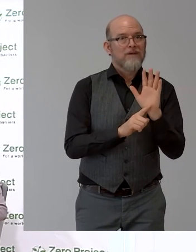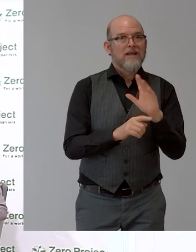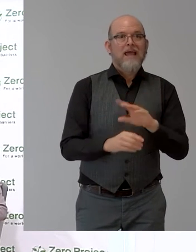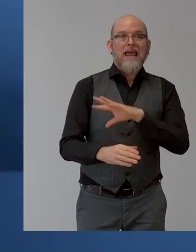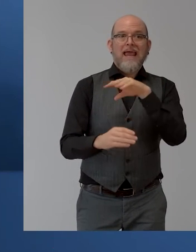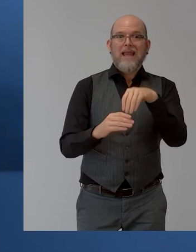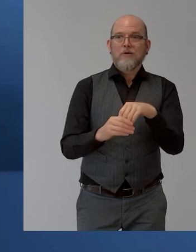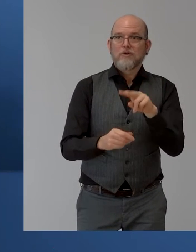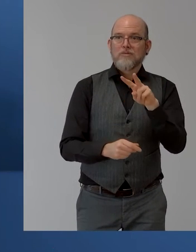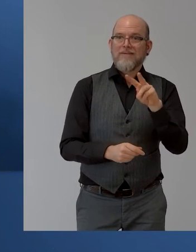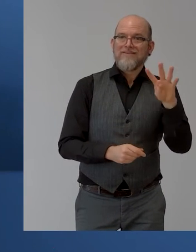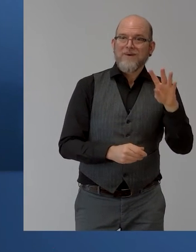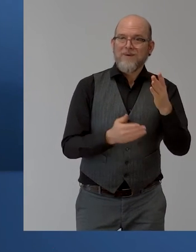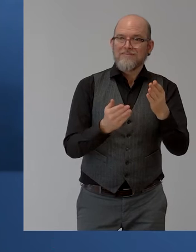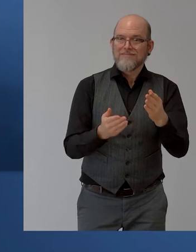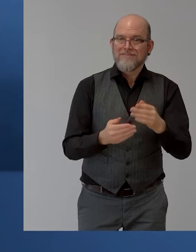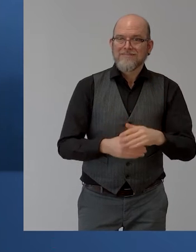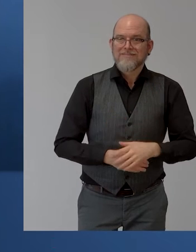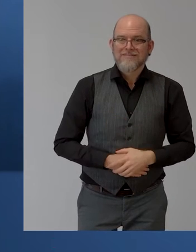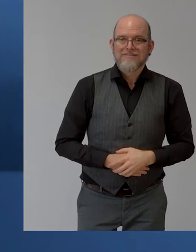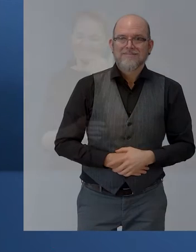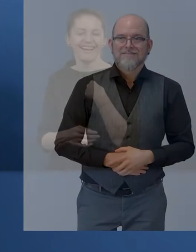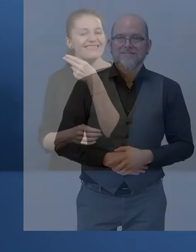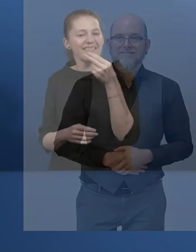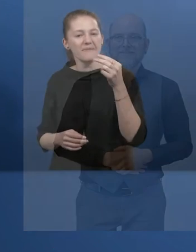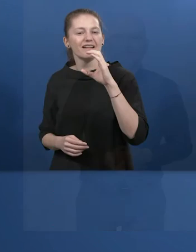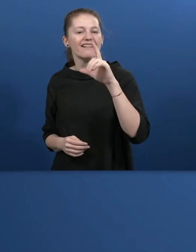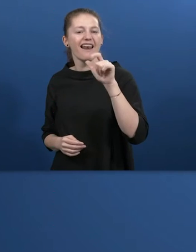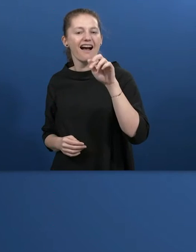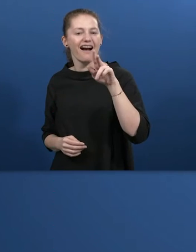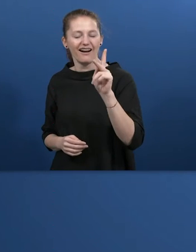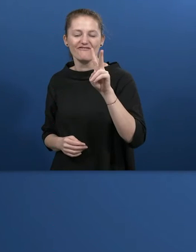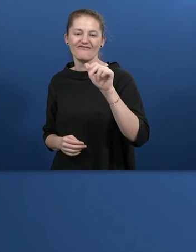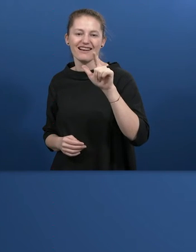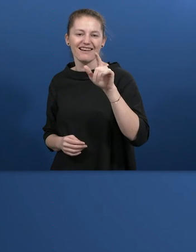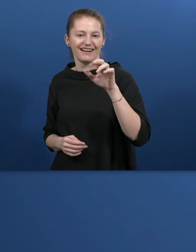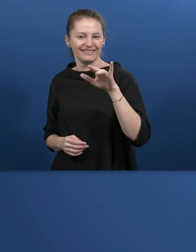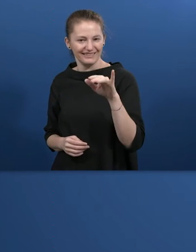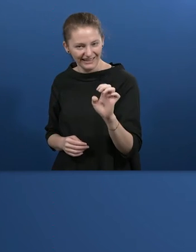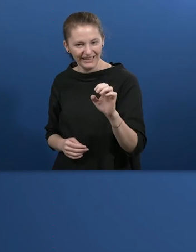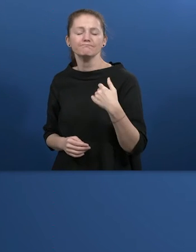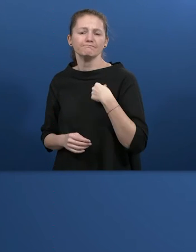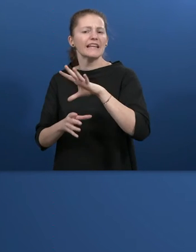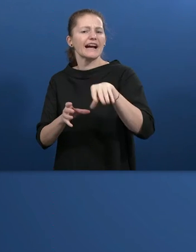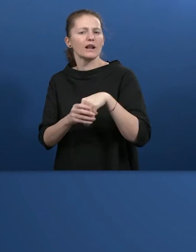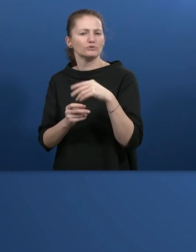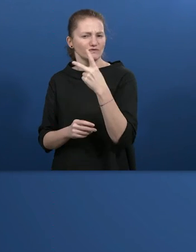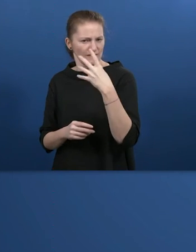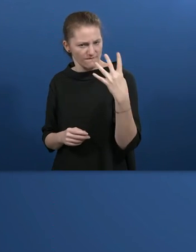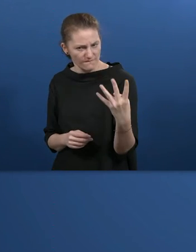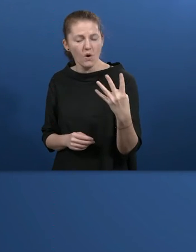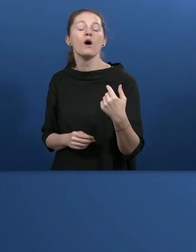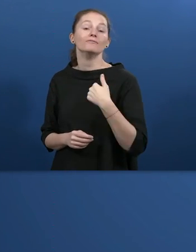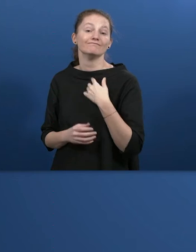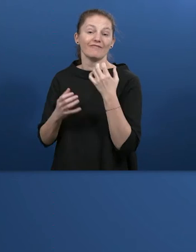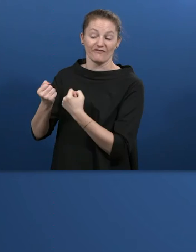Thank you for the opportunity to speak to you today. My name is Clark Valerie. I'm from Inclusion 24. And I brought some